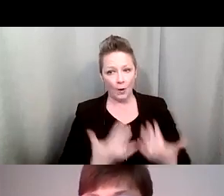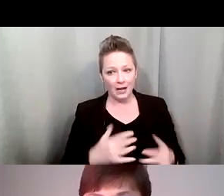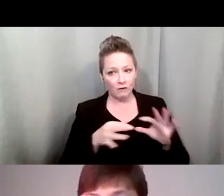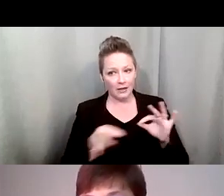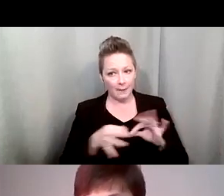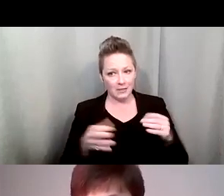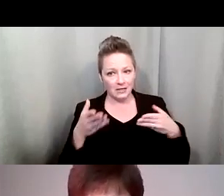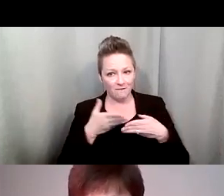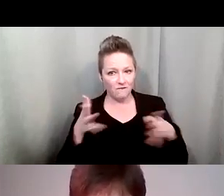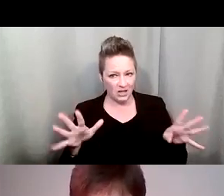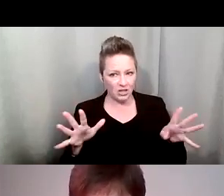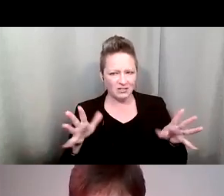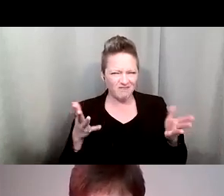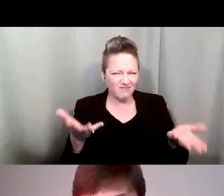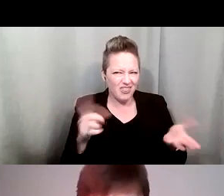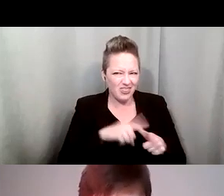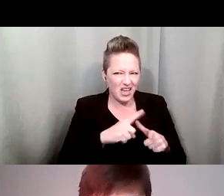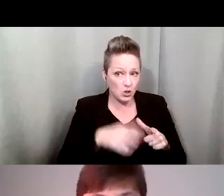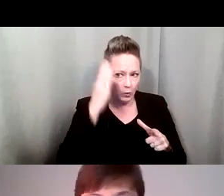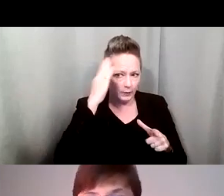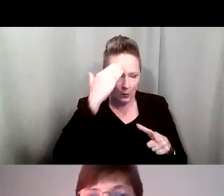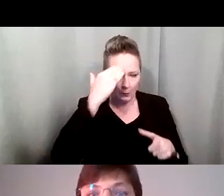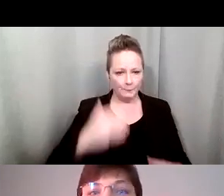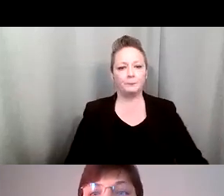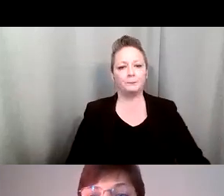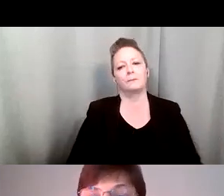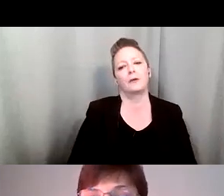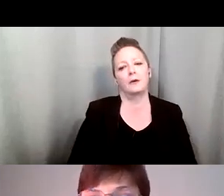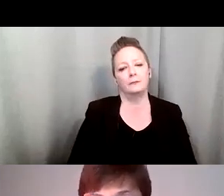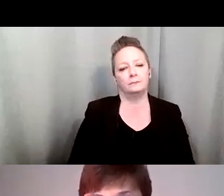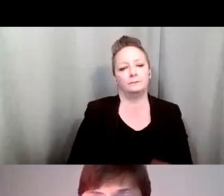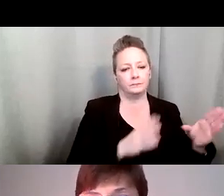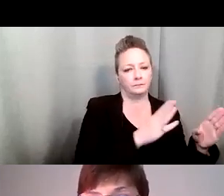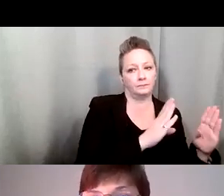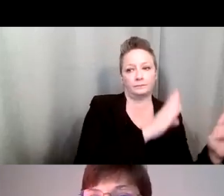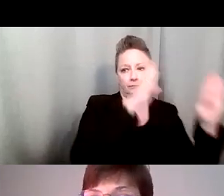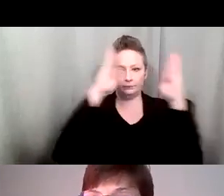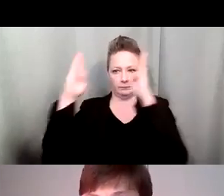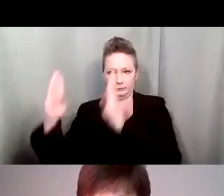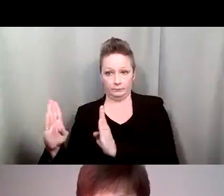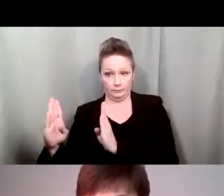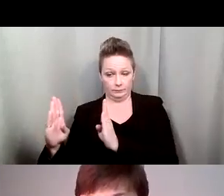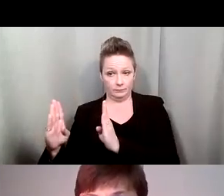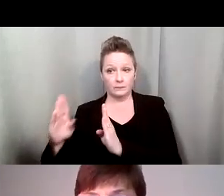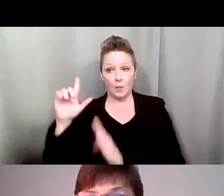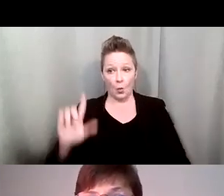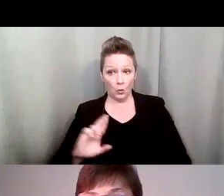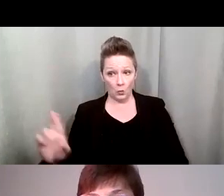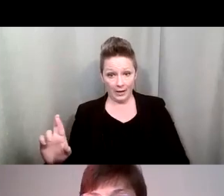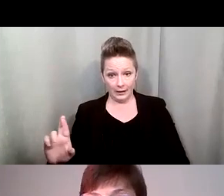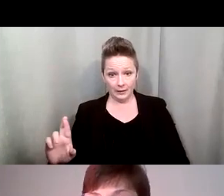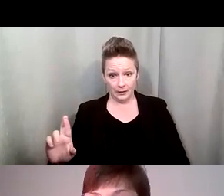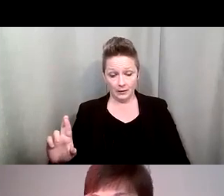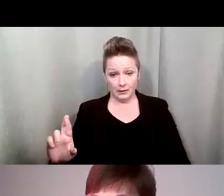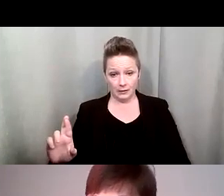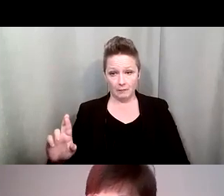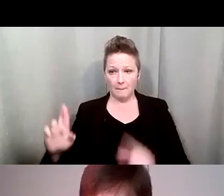you a hint that this is the captioned phone that they're using. The other phone on the lower right hand corner is